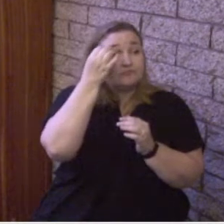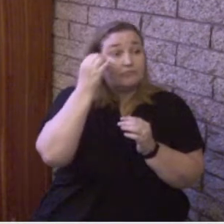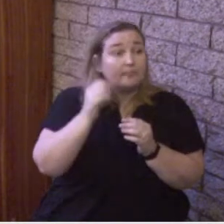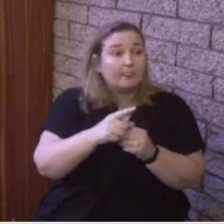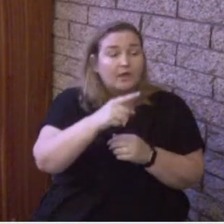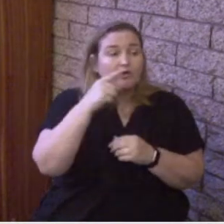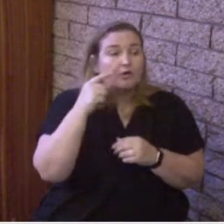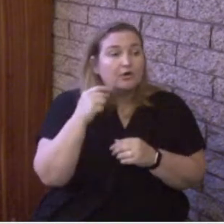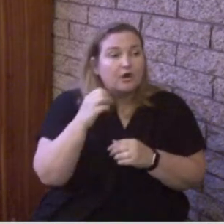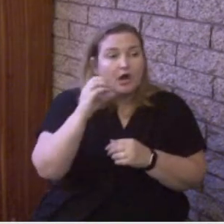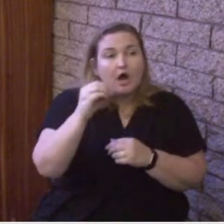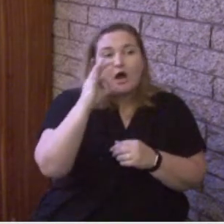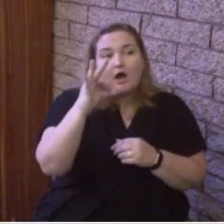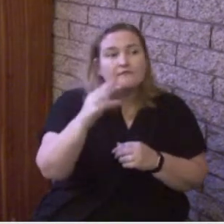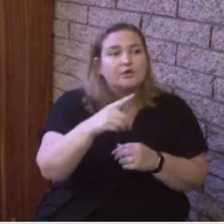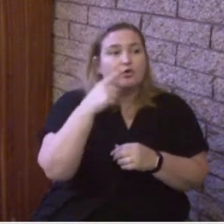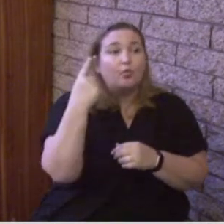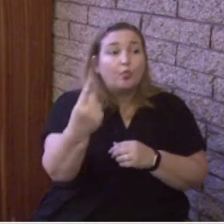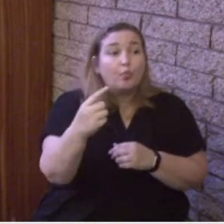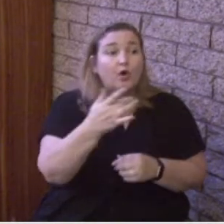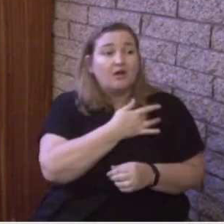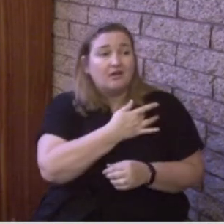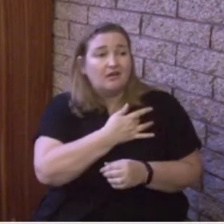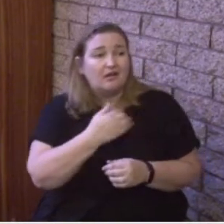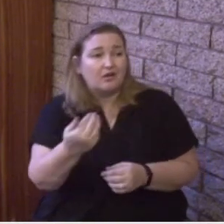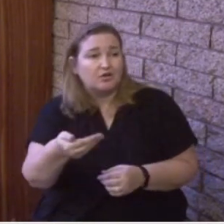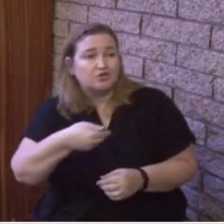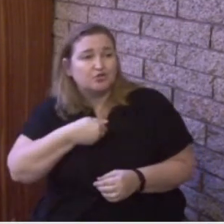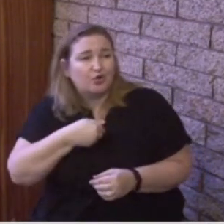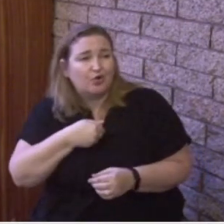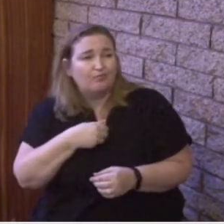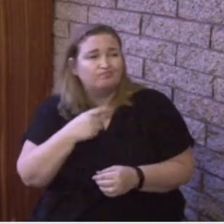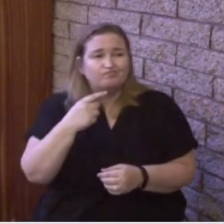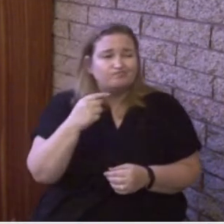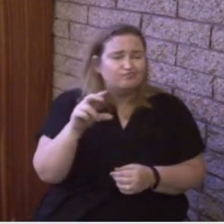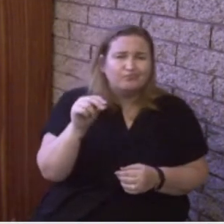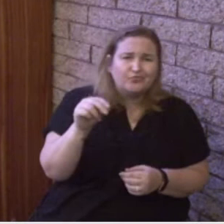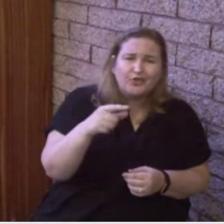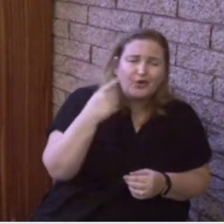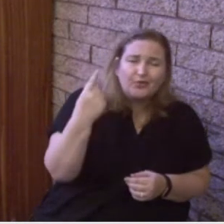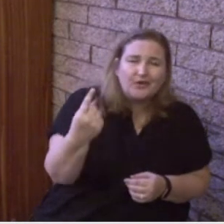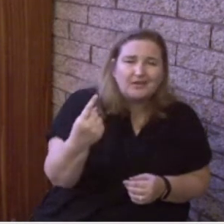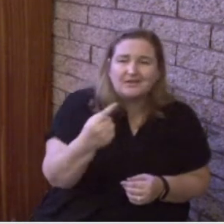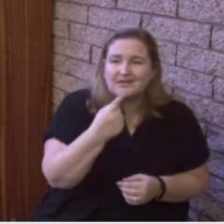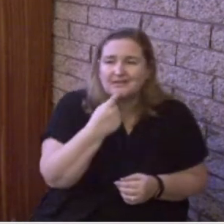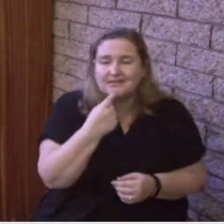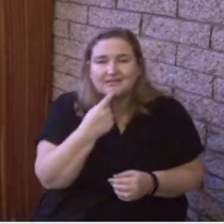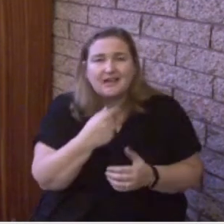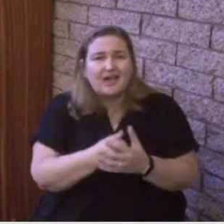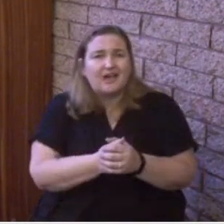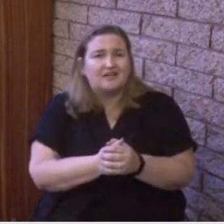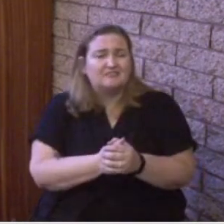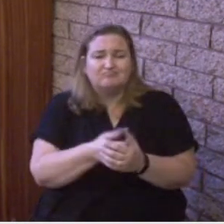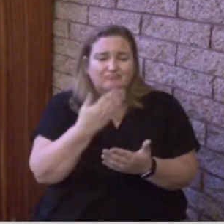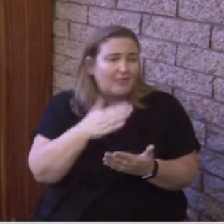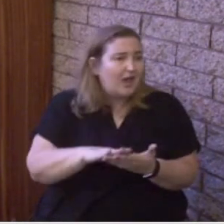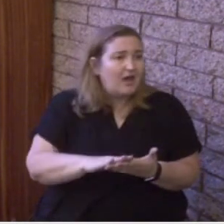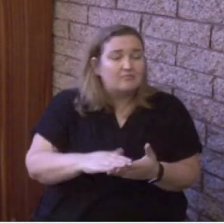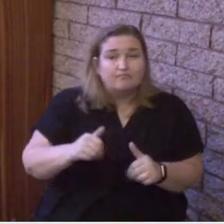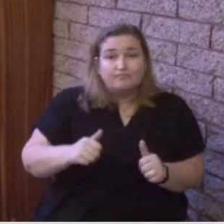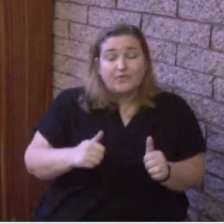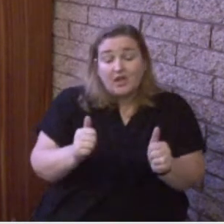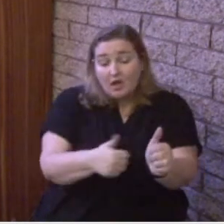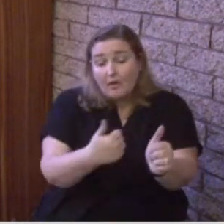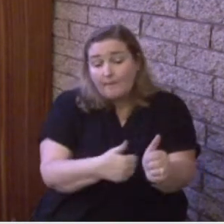own, but they had everything in common. And with great power, the apostles were given their testimony to the